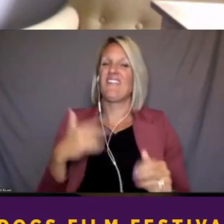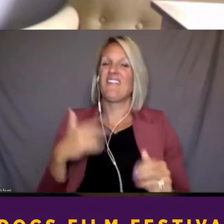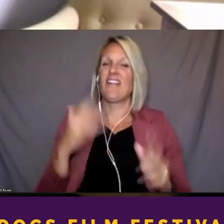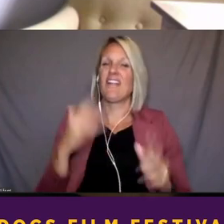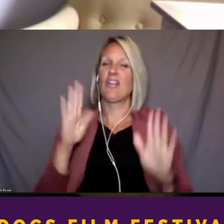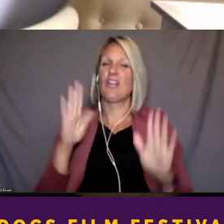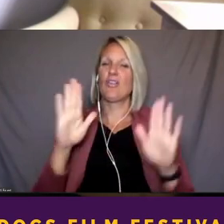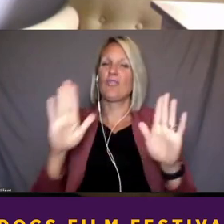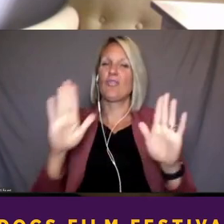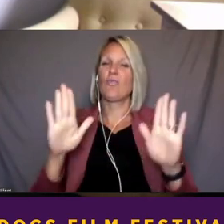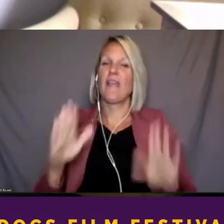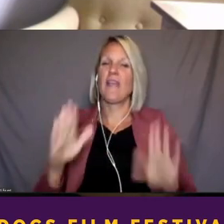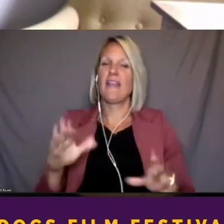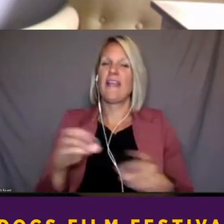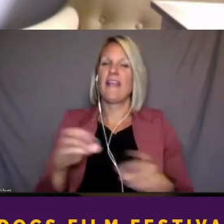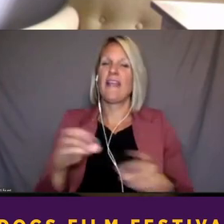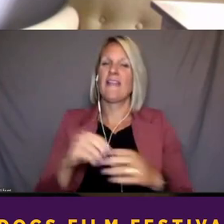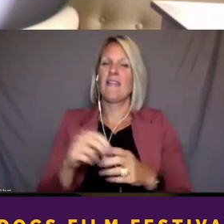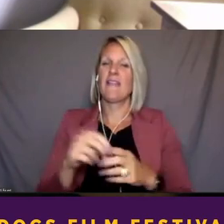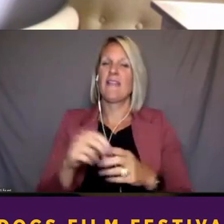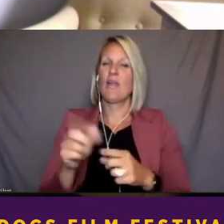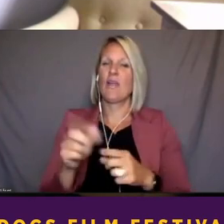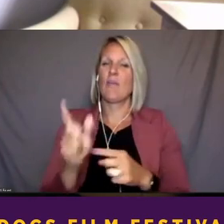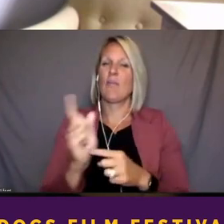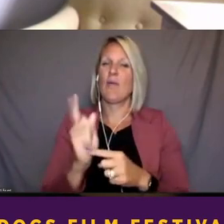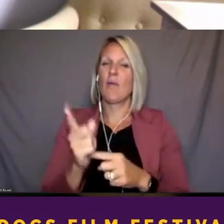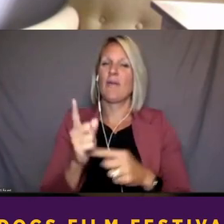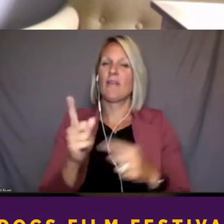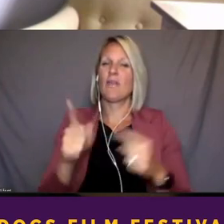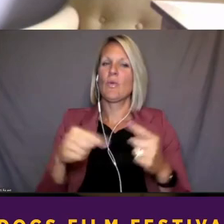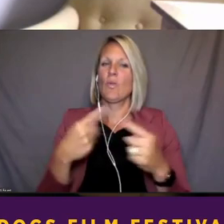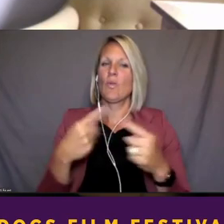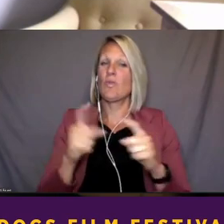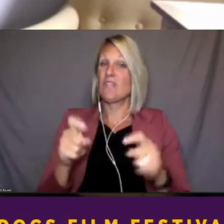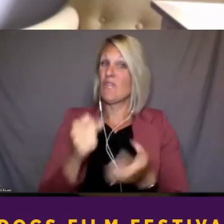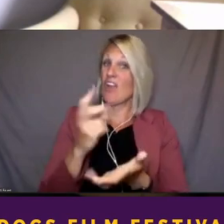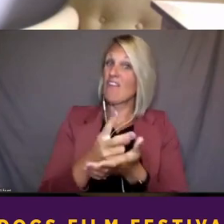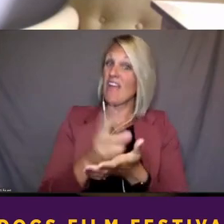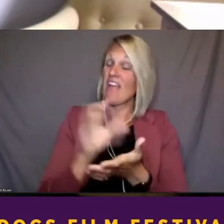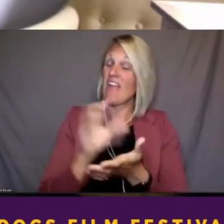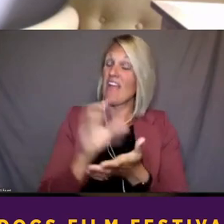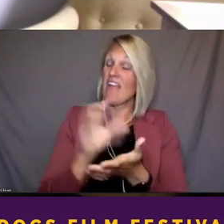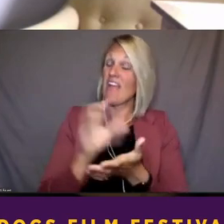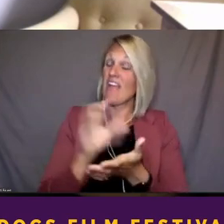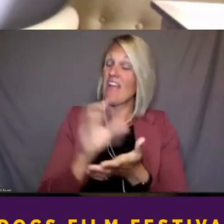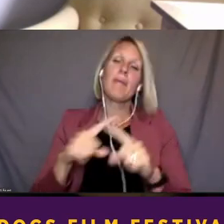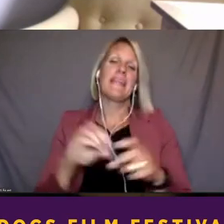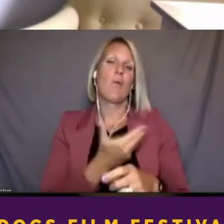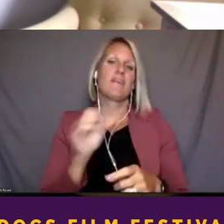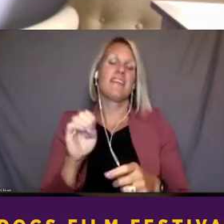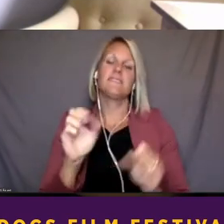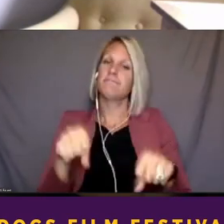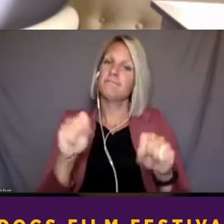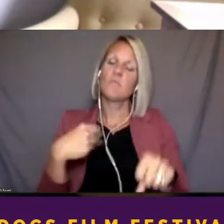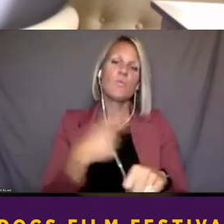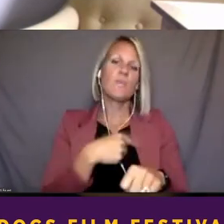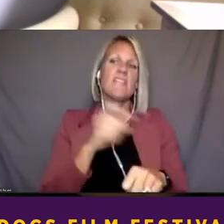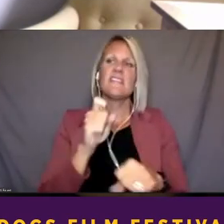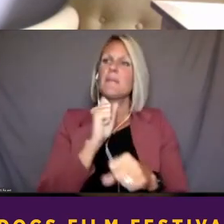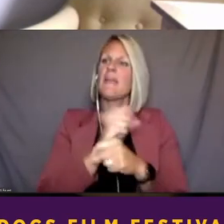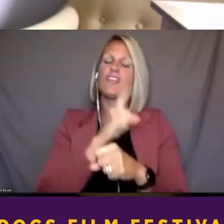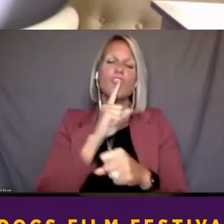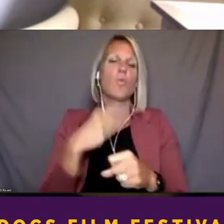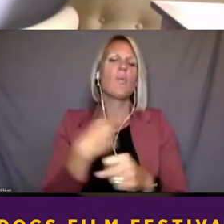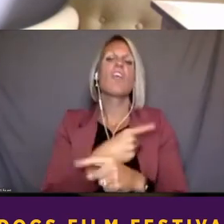experienced what they say that they experienced. But of course, in our case, we do because we just need to be as bulletproof as possible.